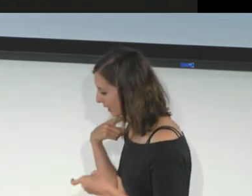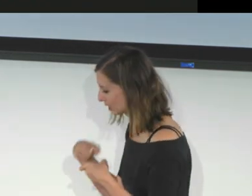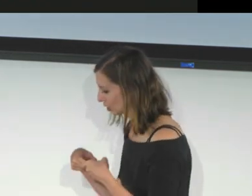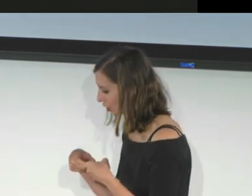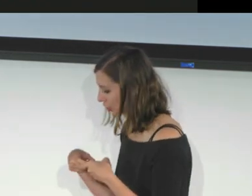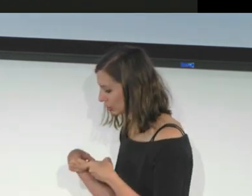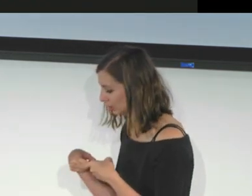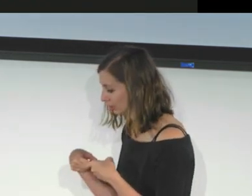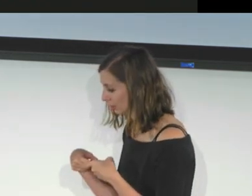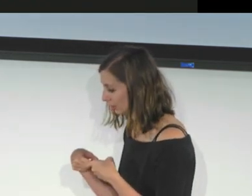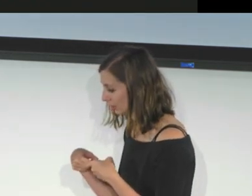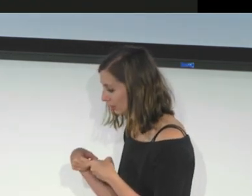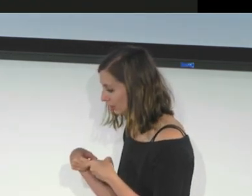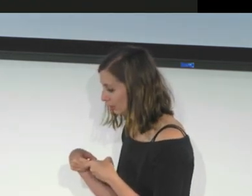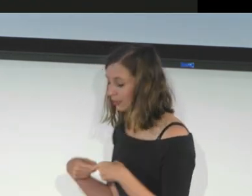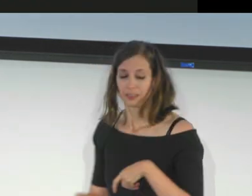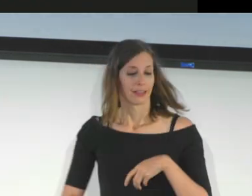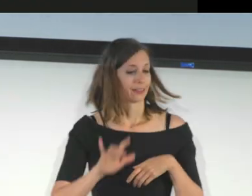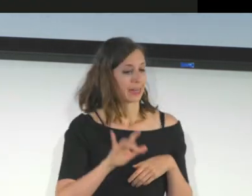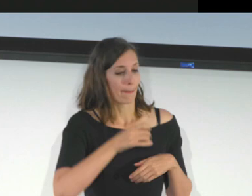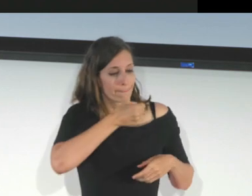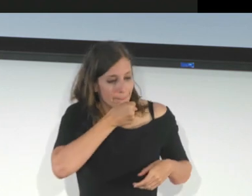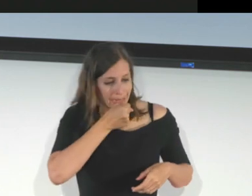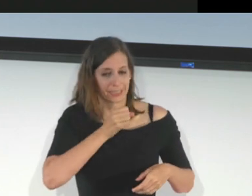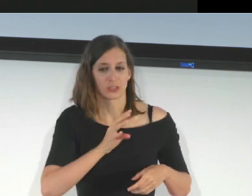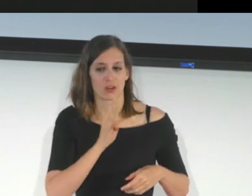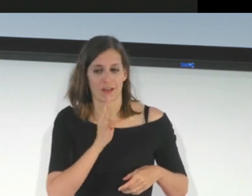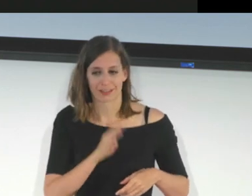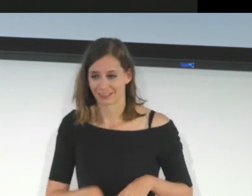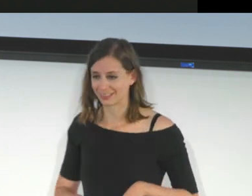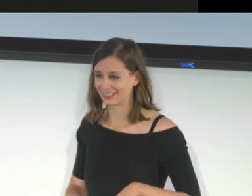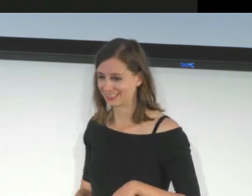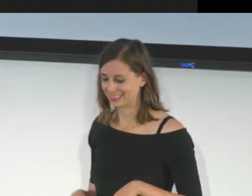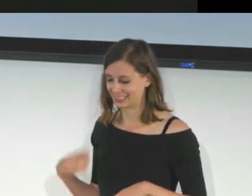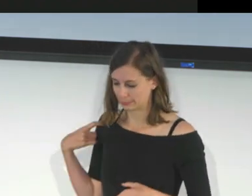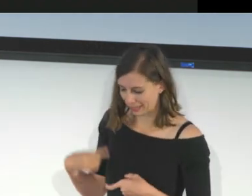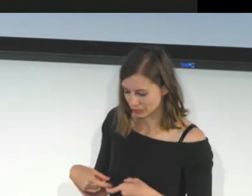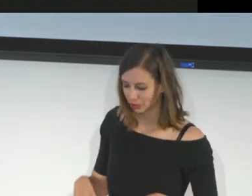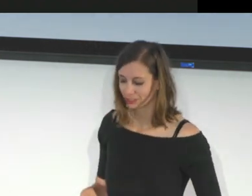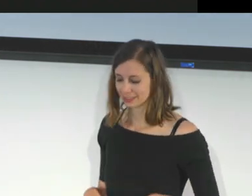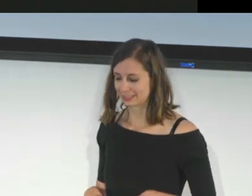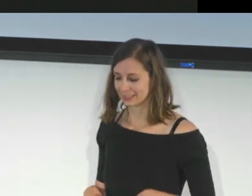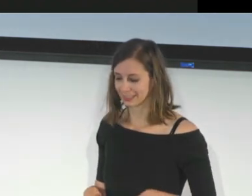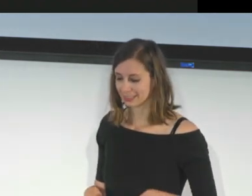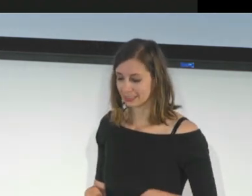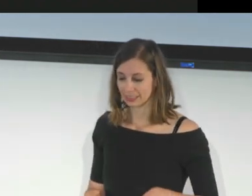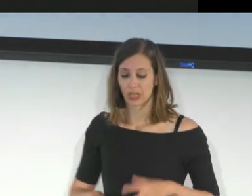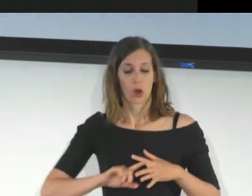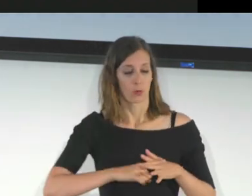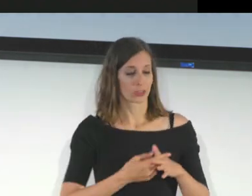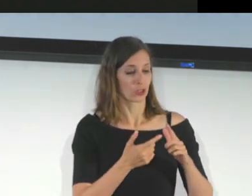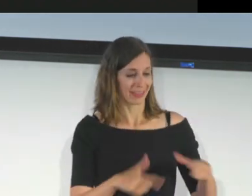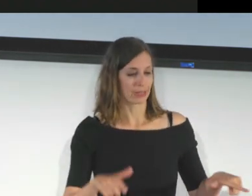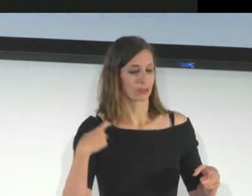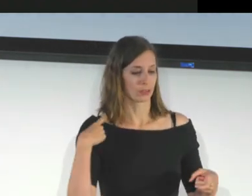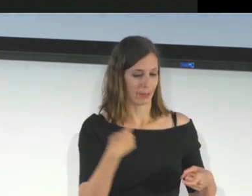Toca el micrófono para hablar. Tap mic to talk. Tap mic to talk. Spanish. Espanol button. Okay, from Spanish. Original